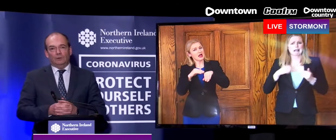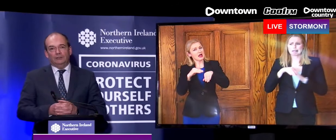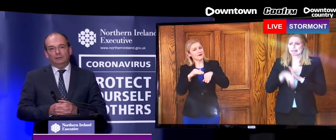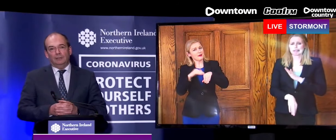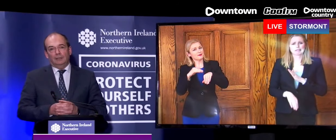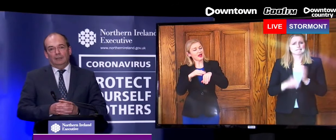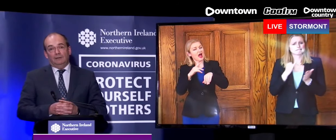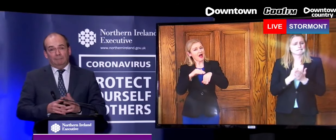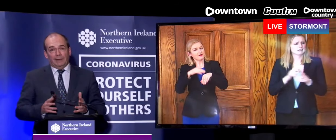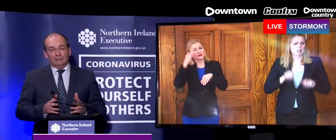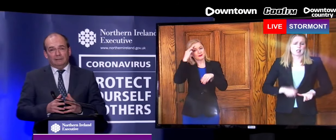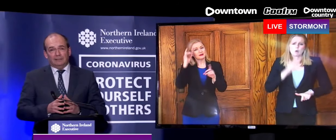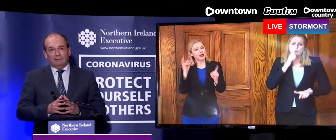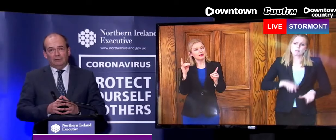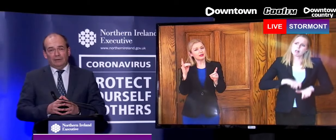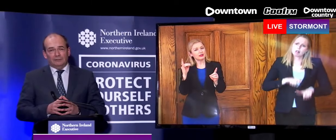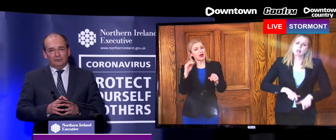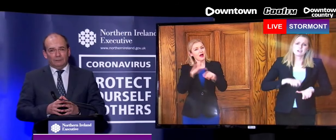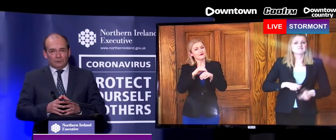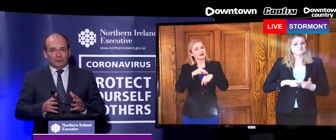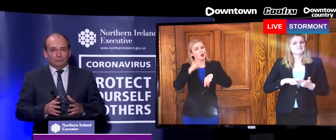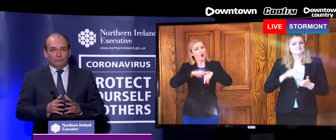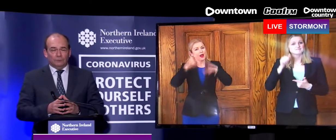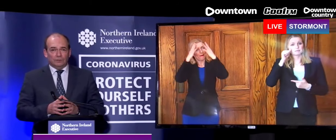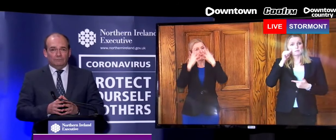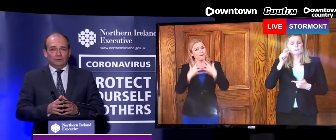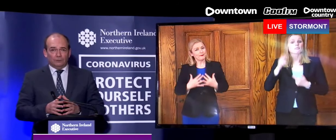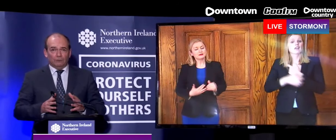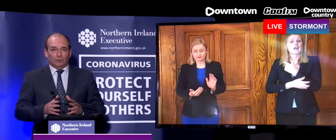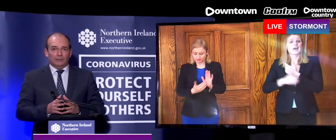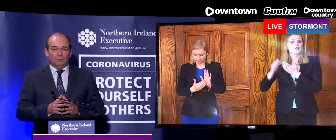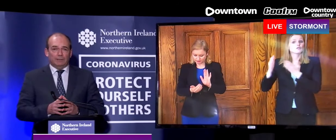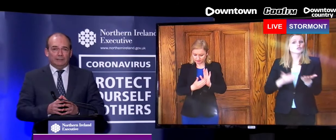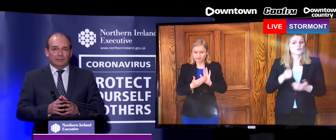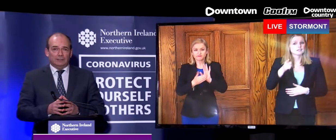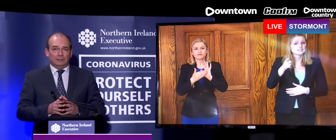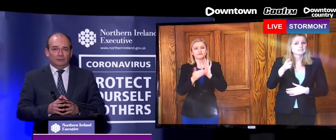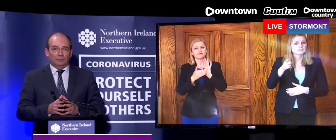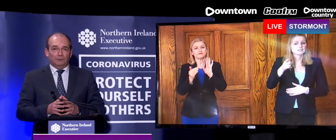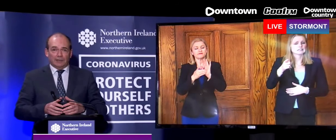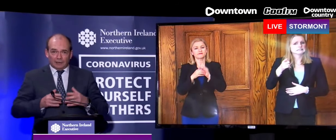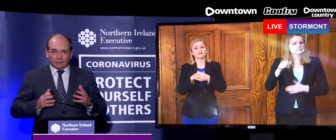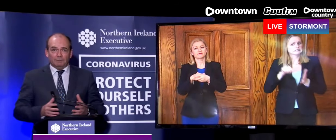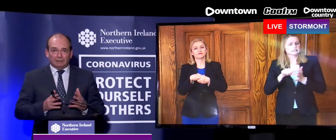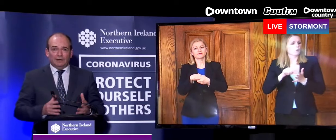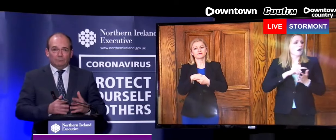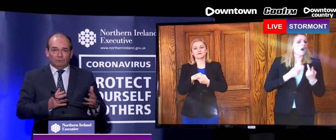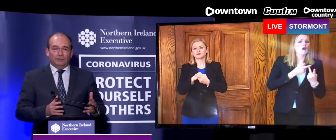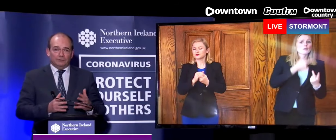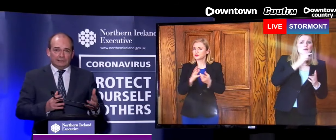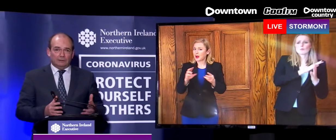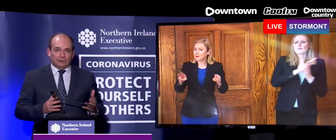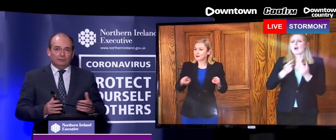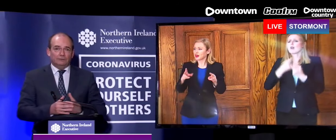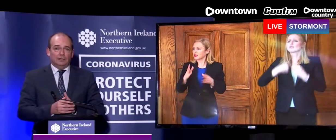or inconsequential. The impact that it's having on our health service in terms of those individuals who otherwise would be accessing treatment and care despite the fact